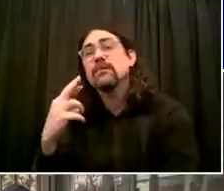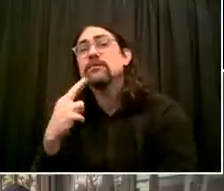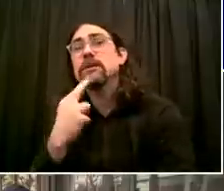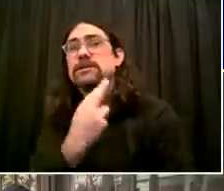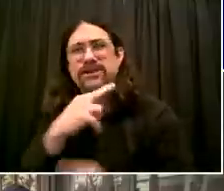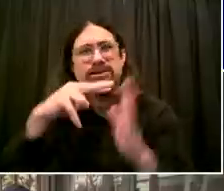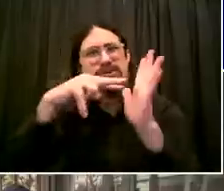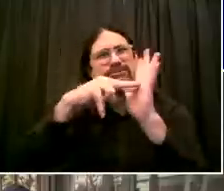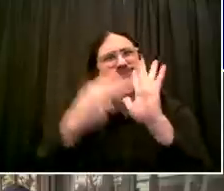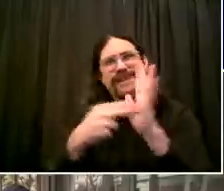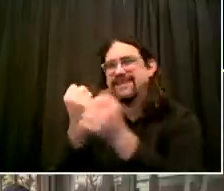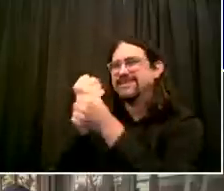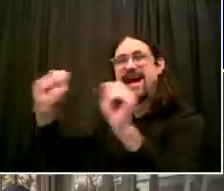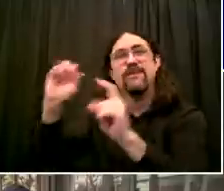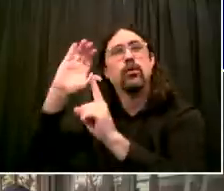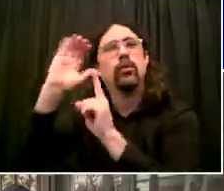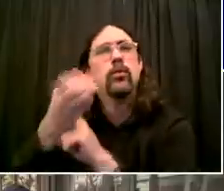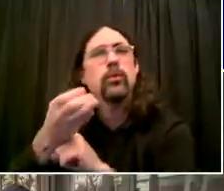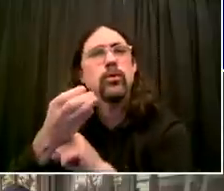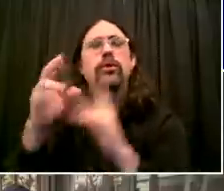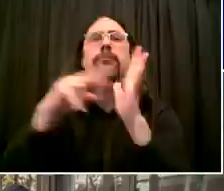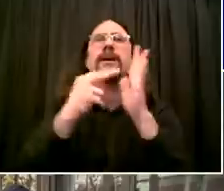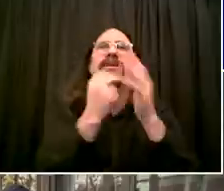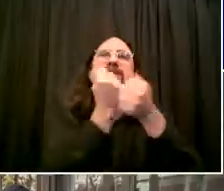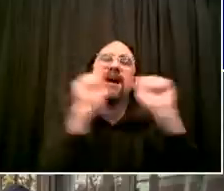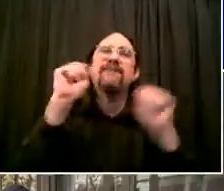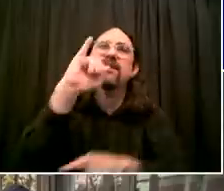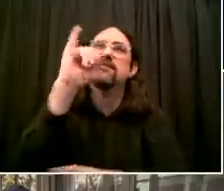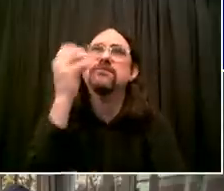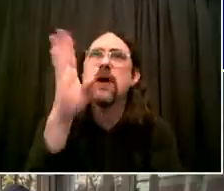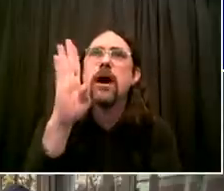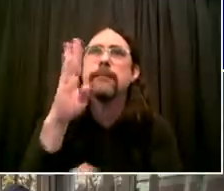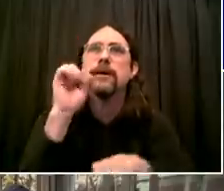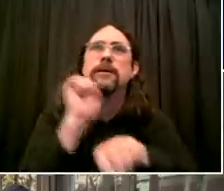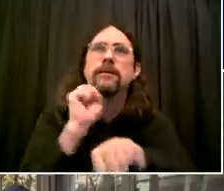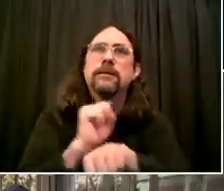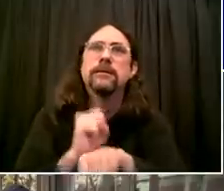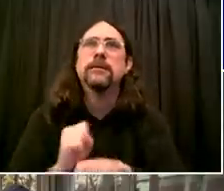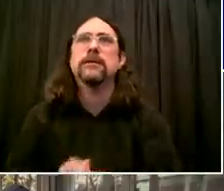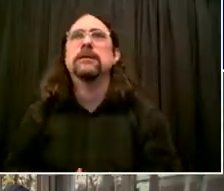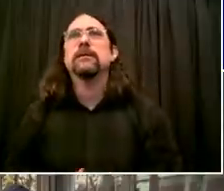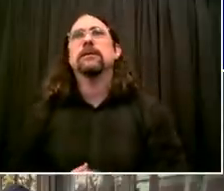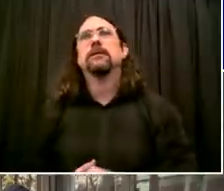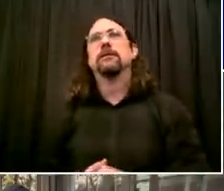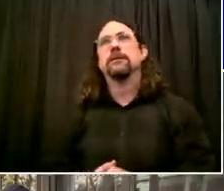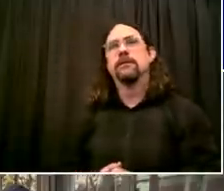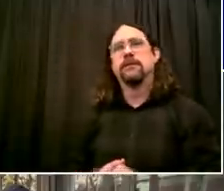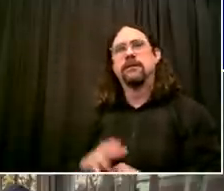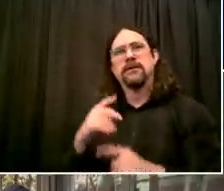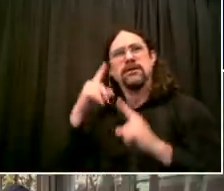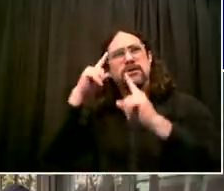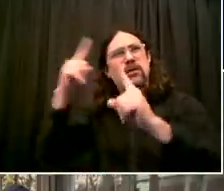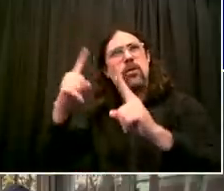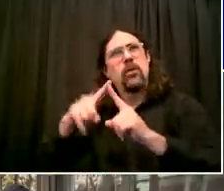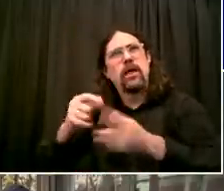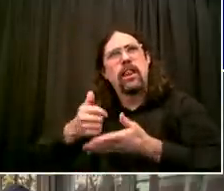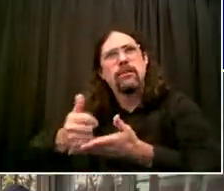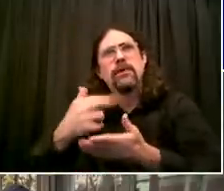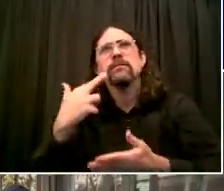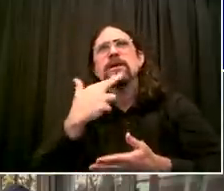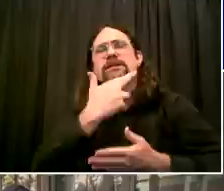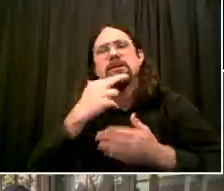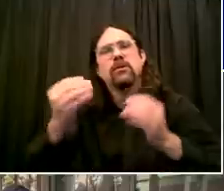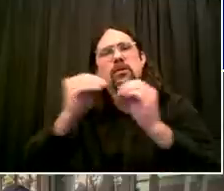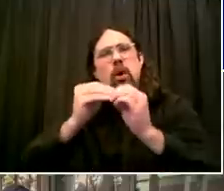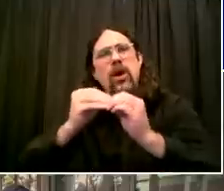outdoor space in the beginning and then moving forward from there. So our plan is called Open Restaurants. Couldn't be a simpler